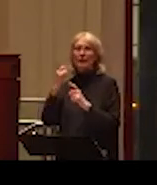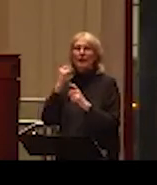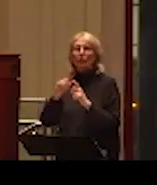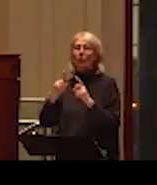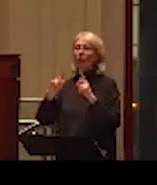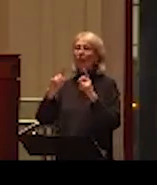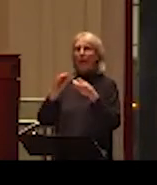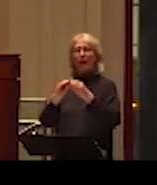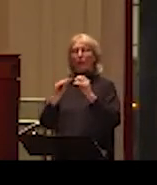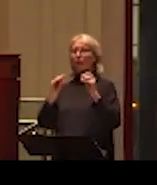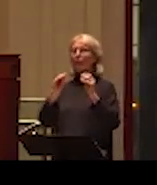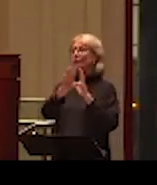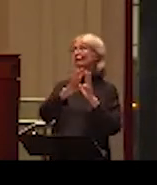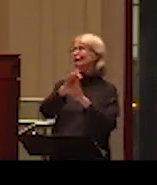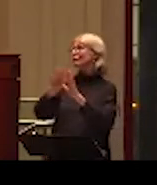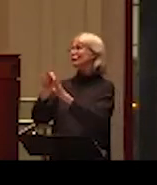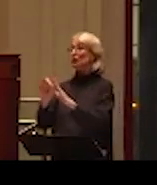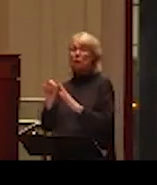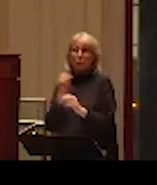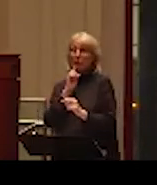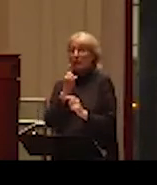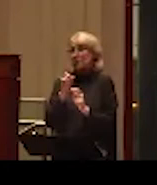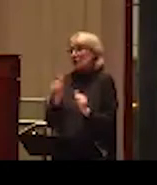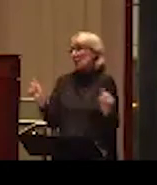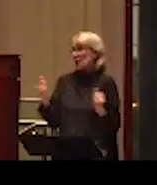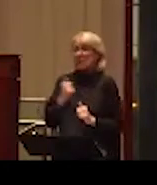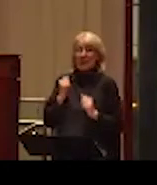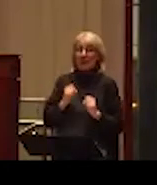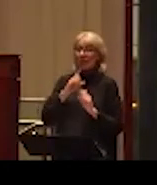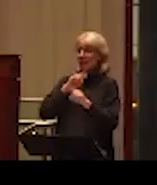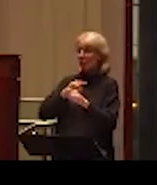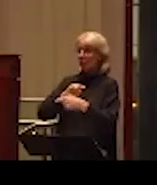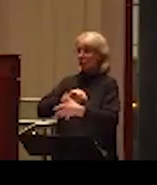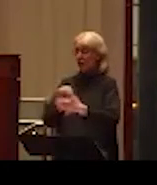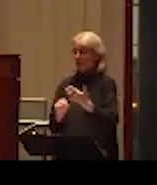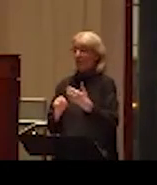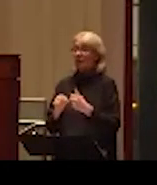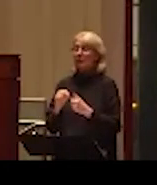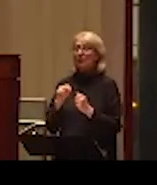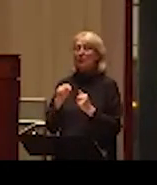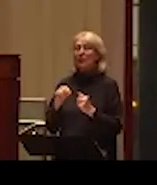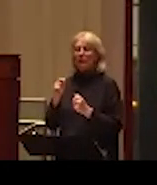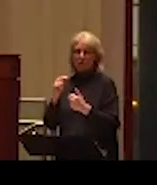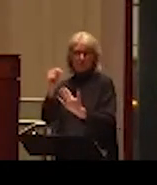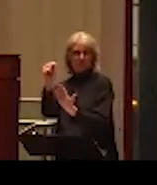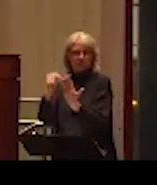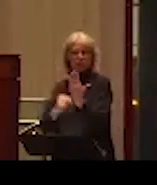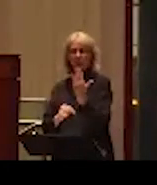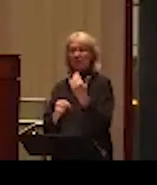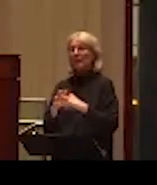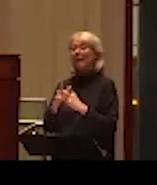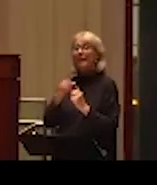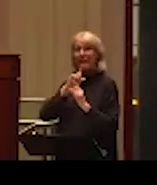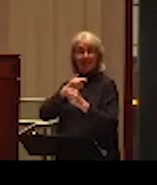Canadians. So every Canadian actually has a chance to get on the study. And there are a number of questions asked. And then based on the answers to those